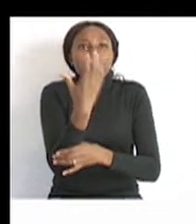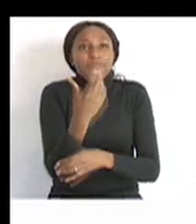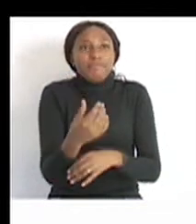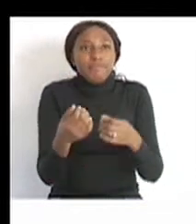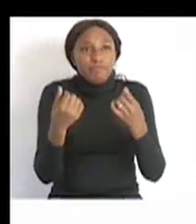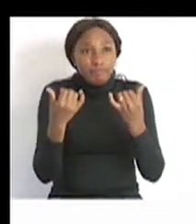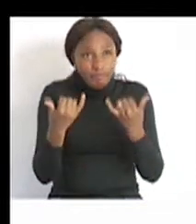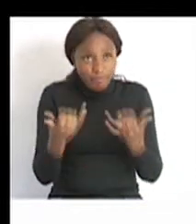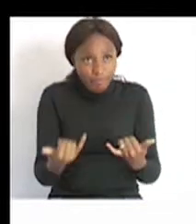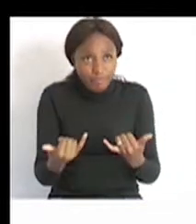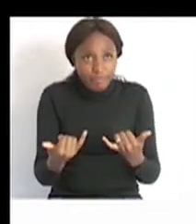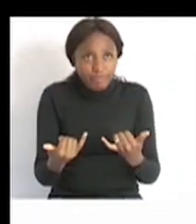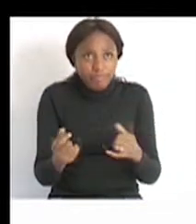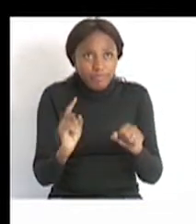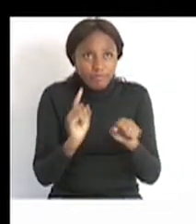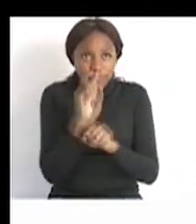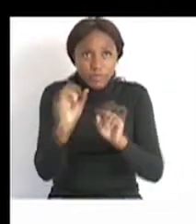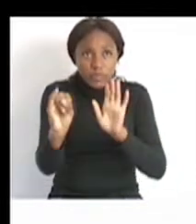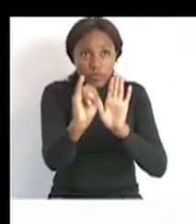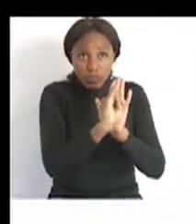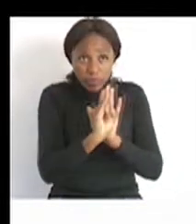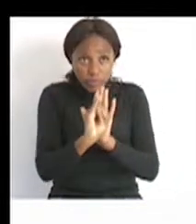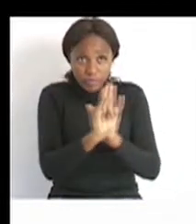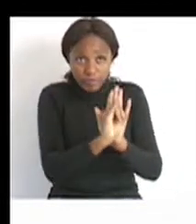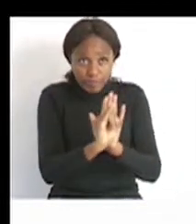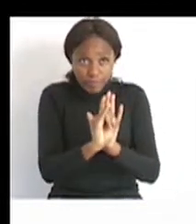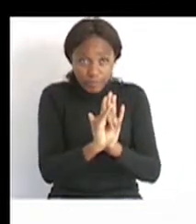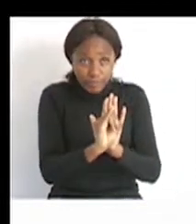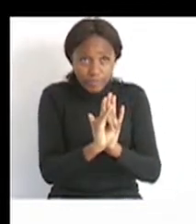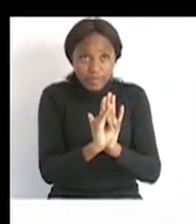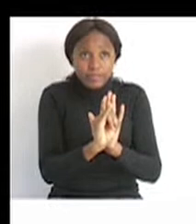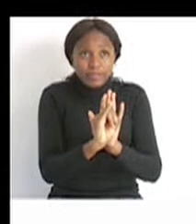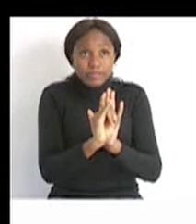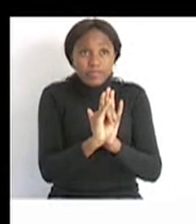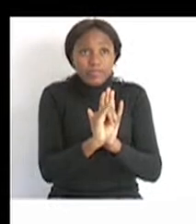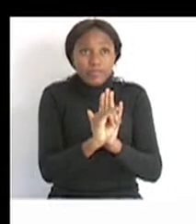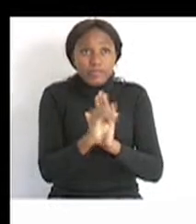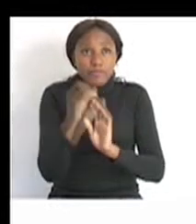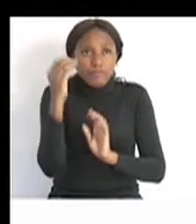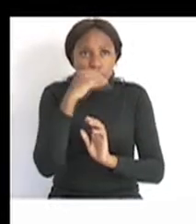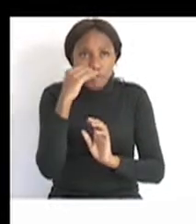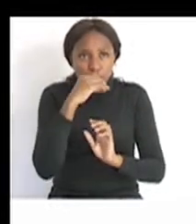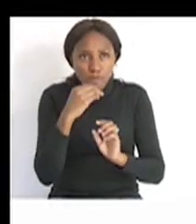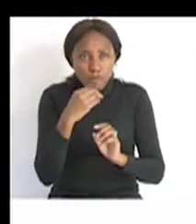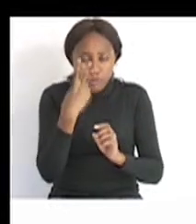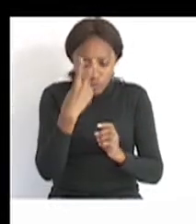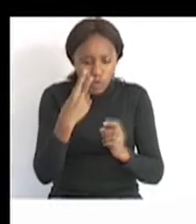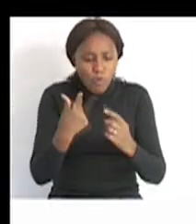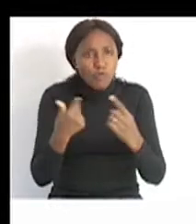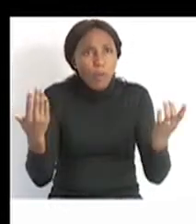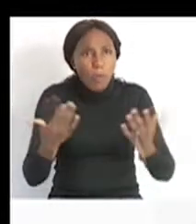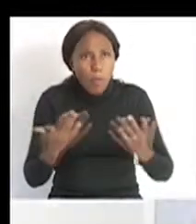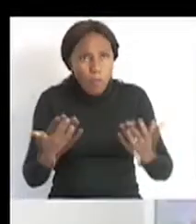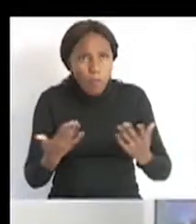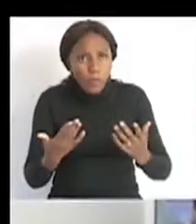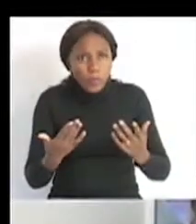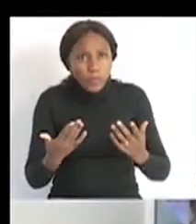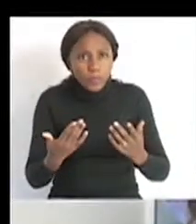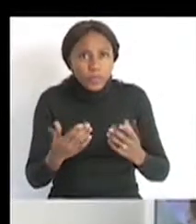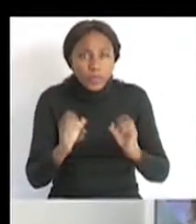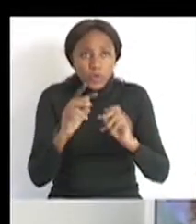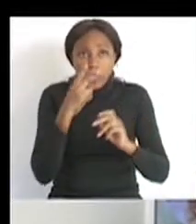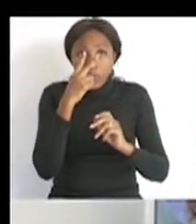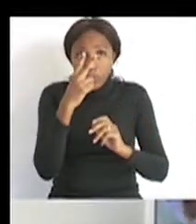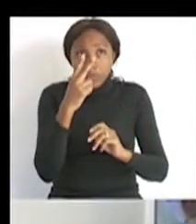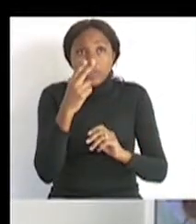is we will identify some food types from these two main sources. Okay, so you can take a look